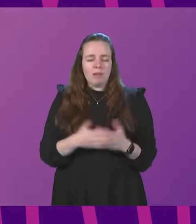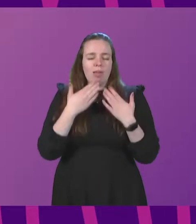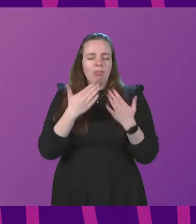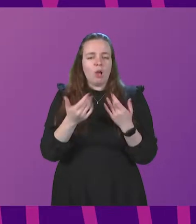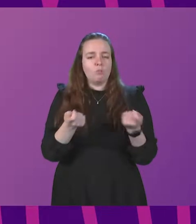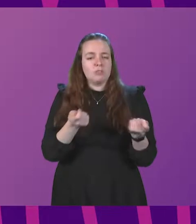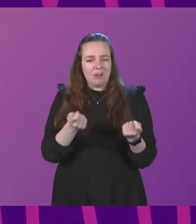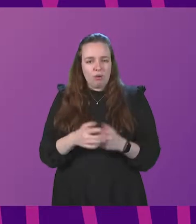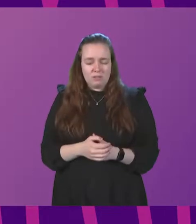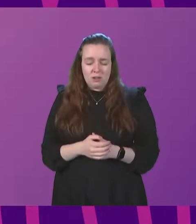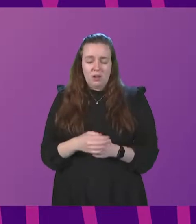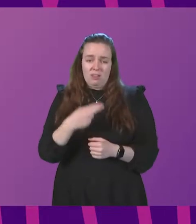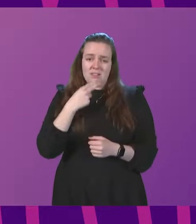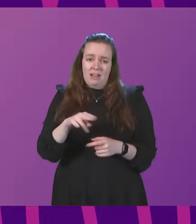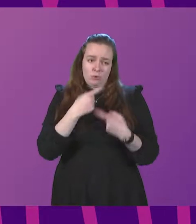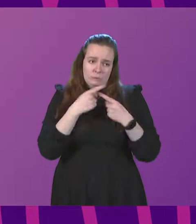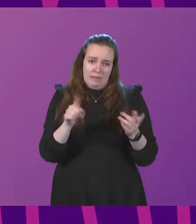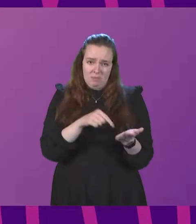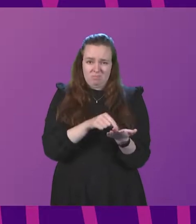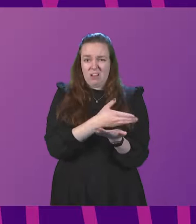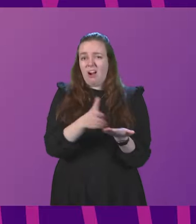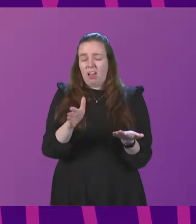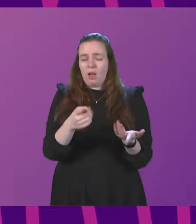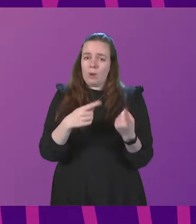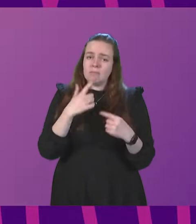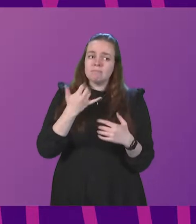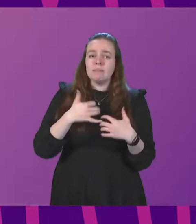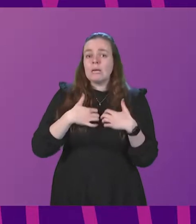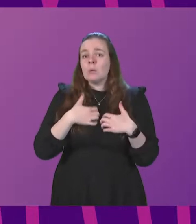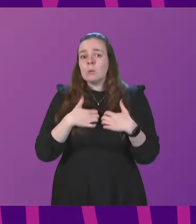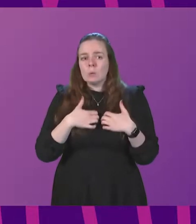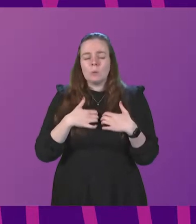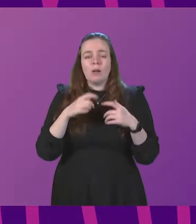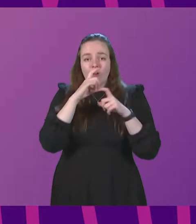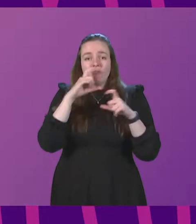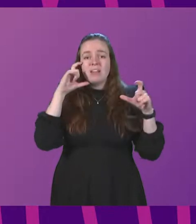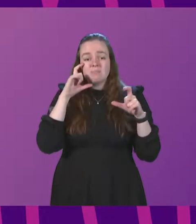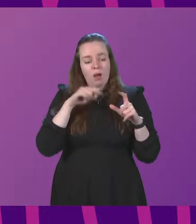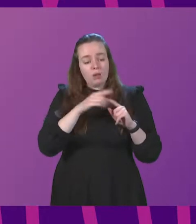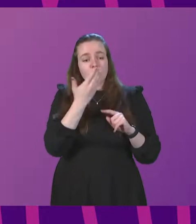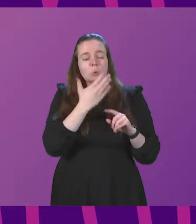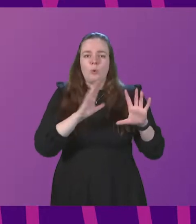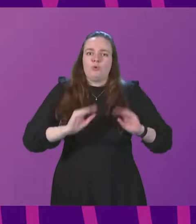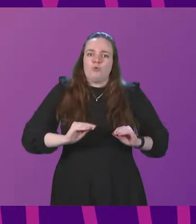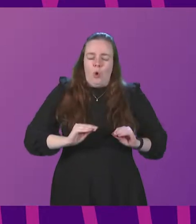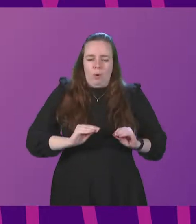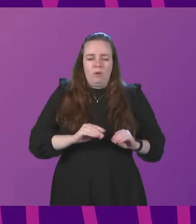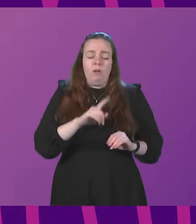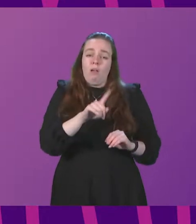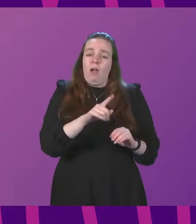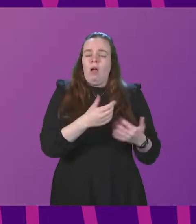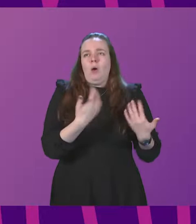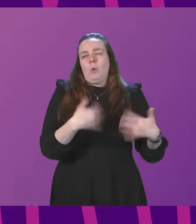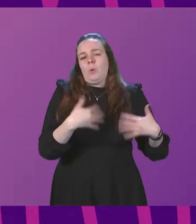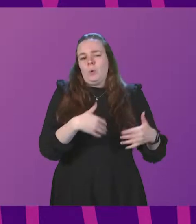Presiding Officer. It is clear from this afternoon's statement that we may be looking forward to a life beyond face masks in our schools. On the one hand, that is very